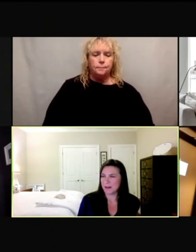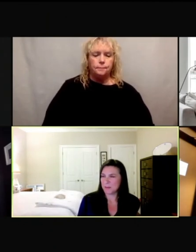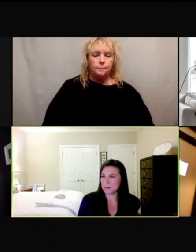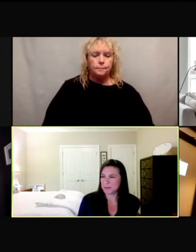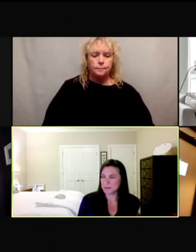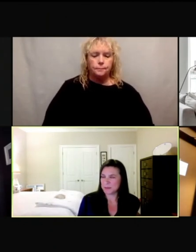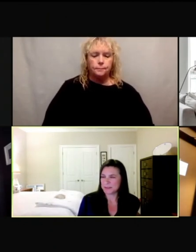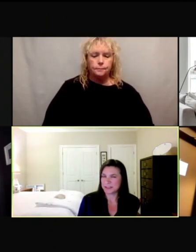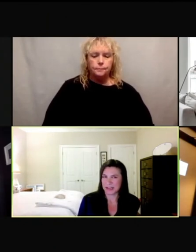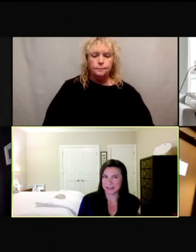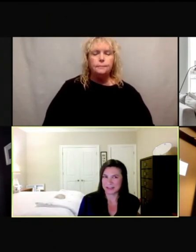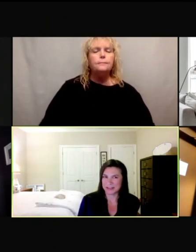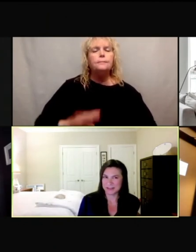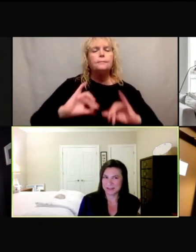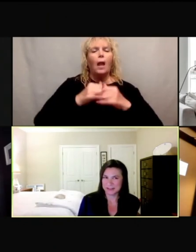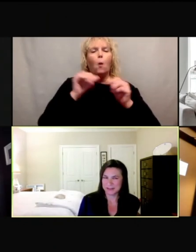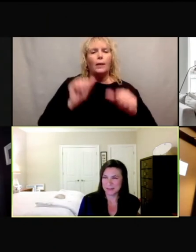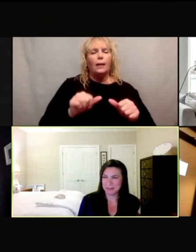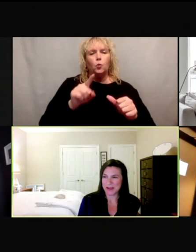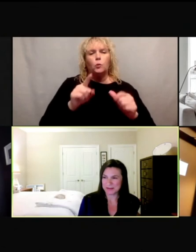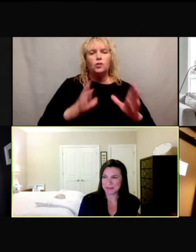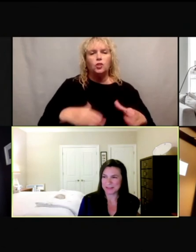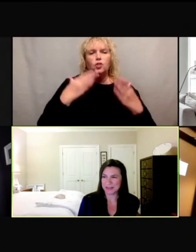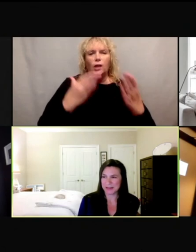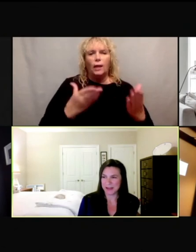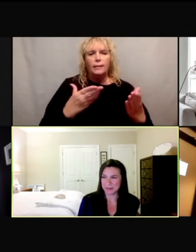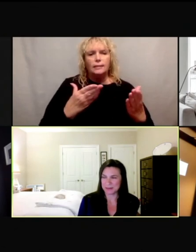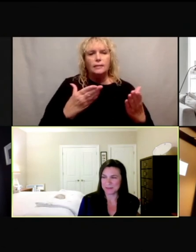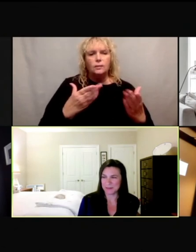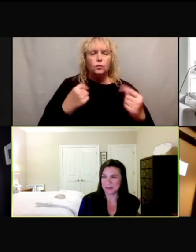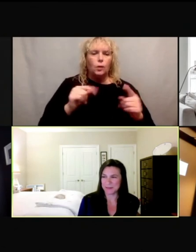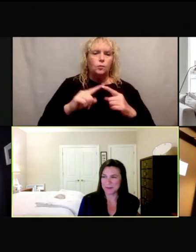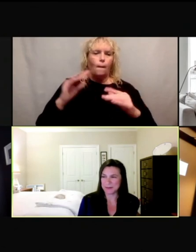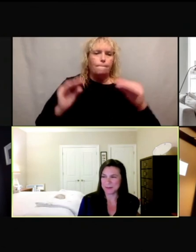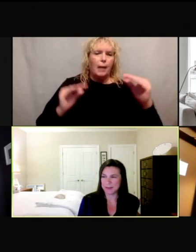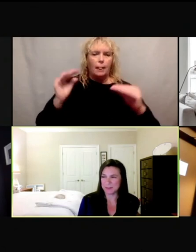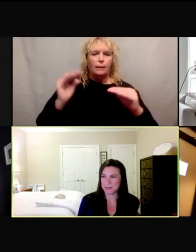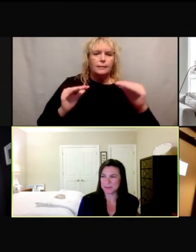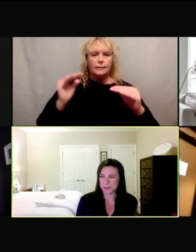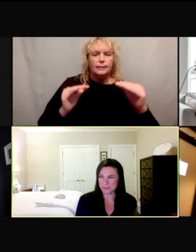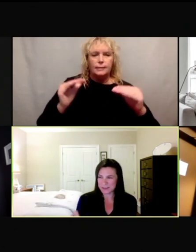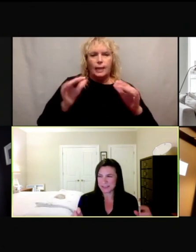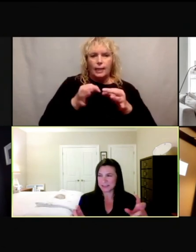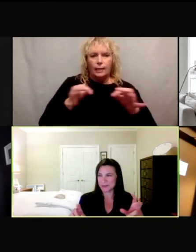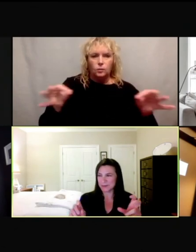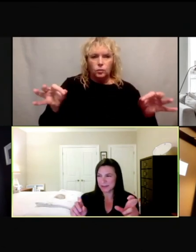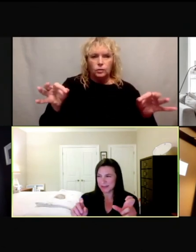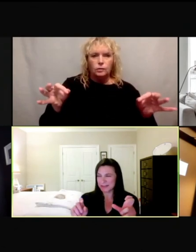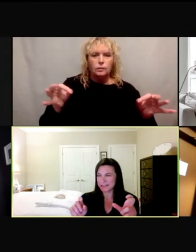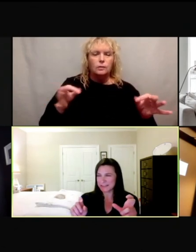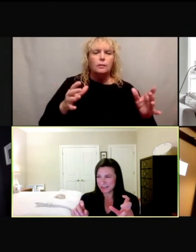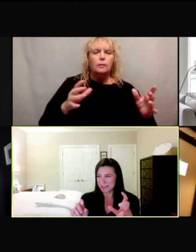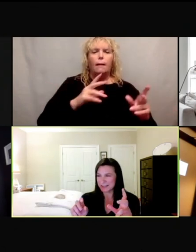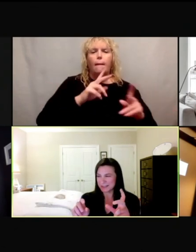How would you suggest balancing language, for example, using people with cervixes